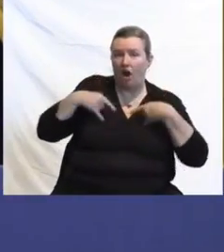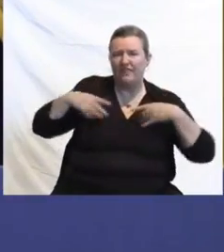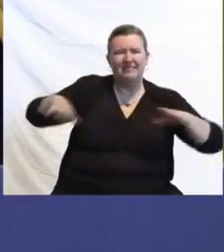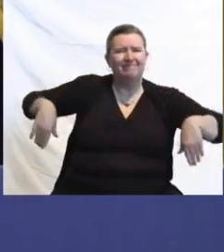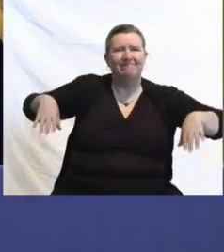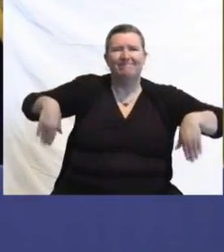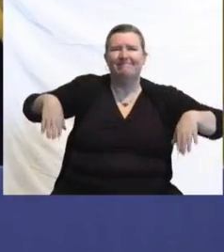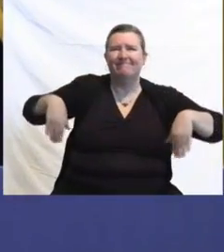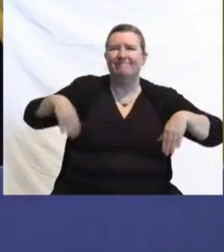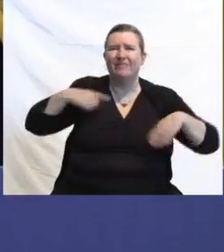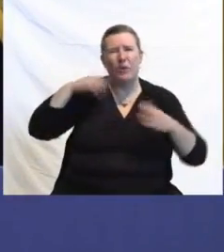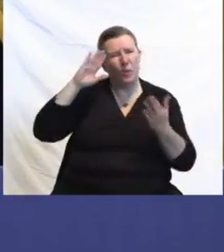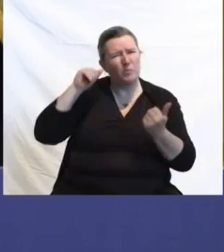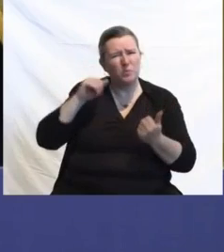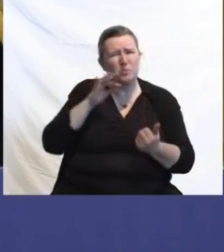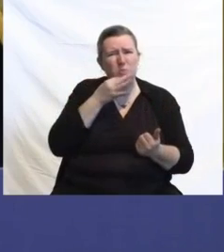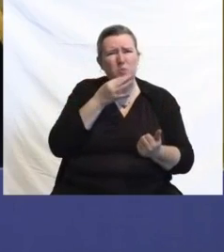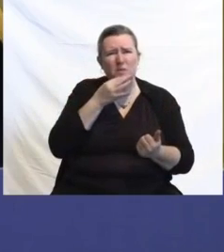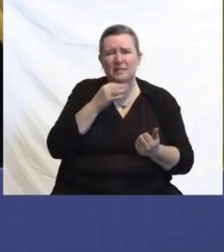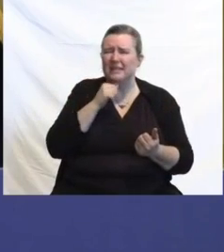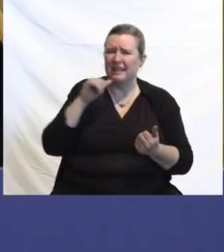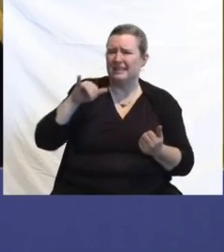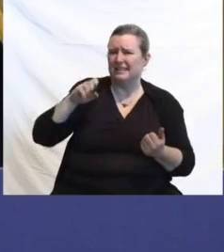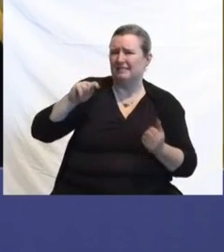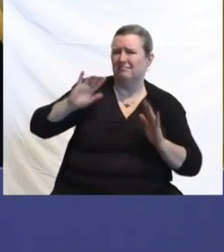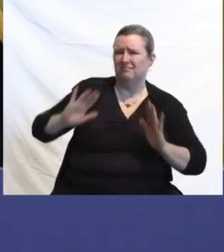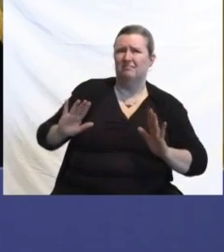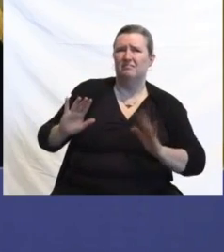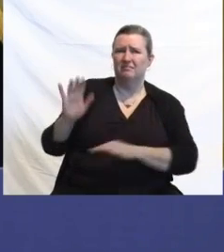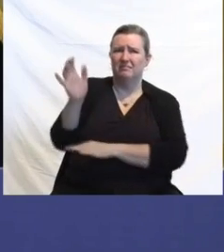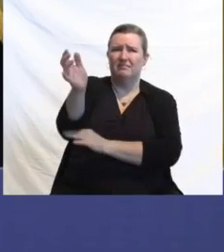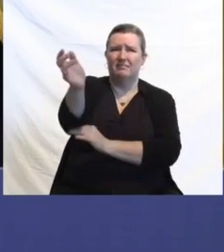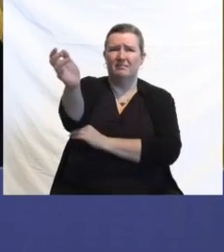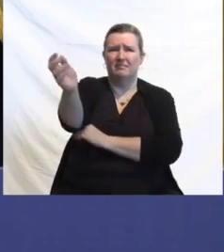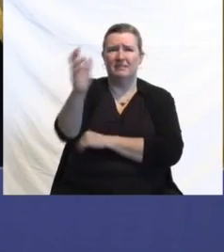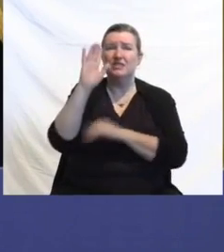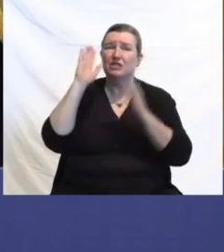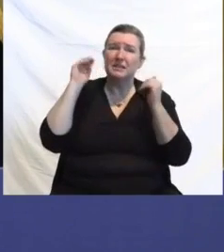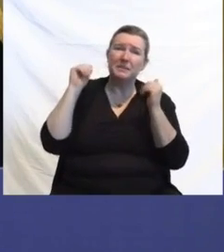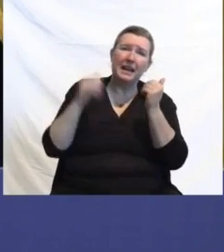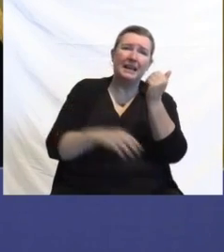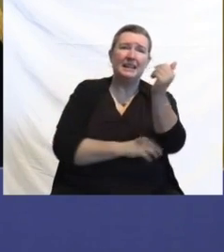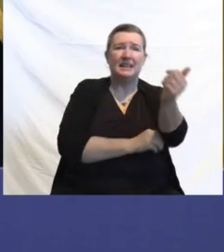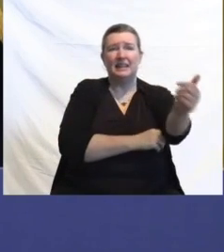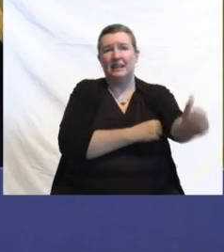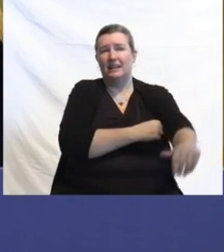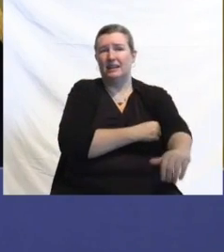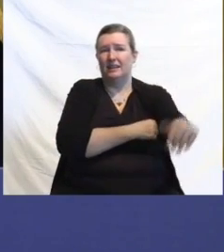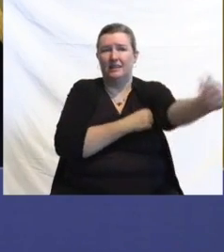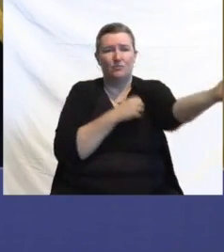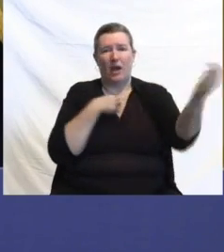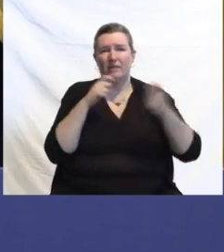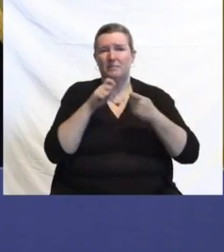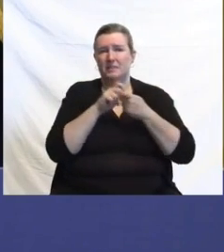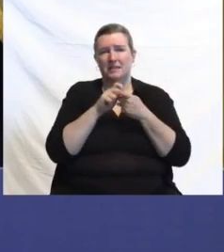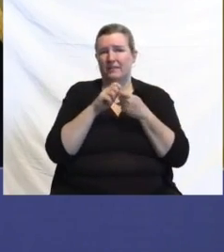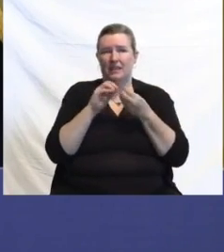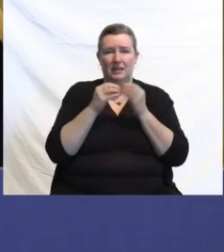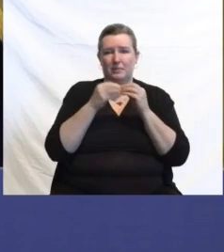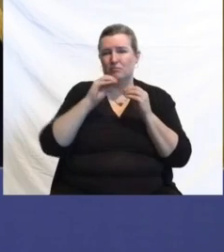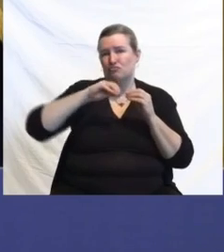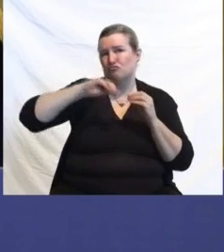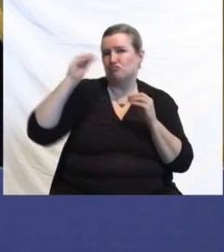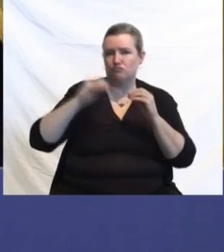later. And I think you should expect that while I don't have a number to hang our hat on yet and obviously Judy